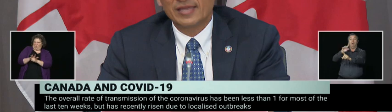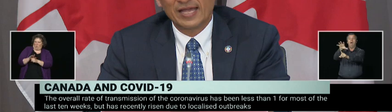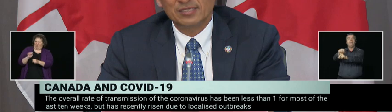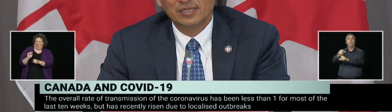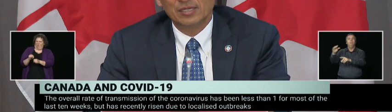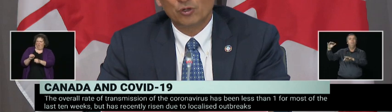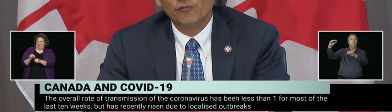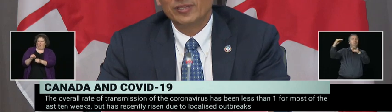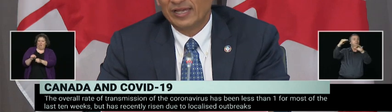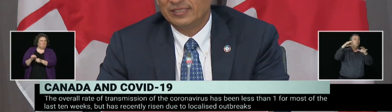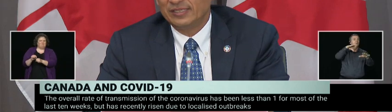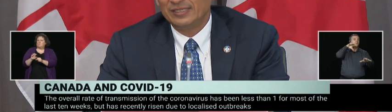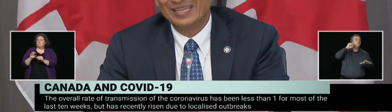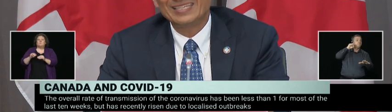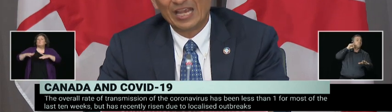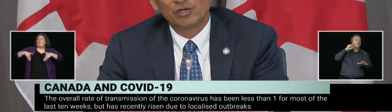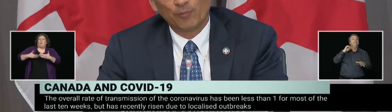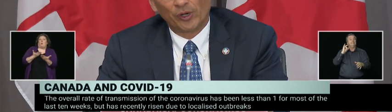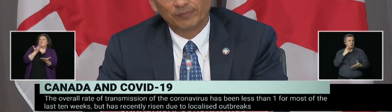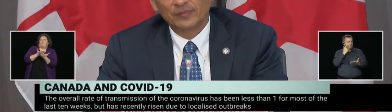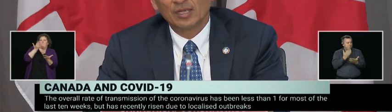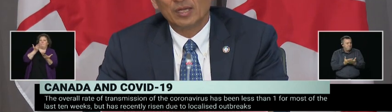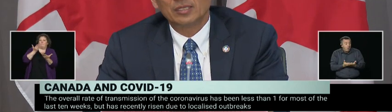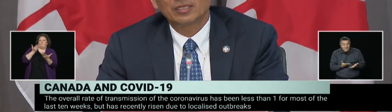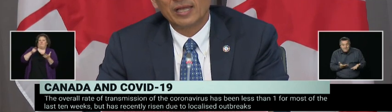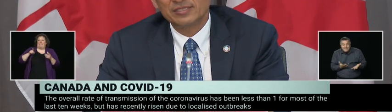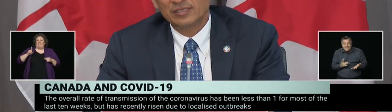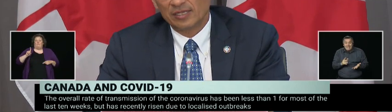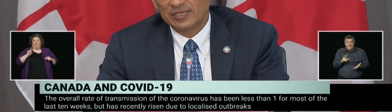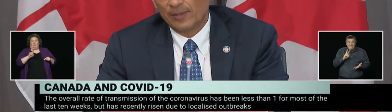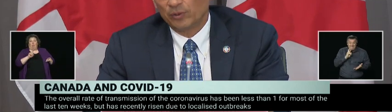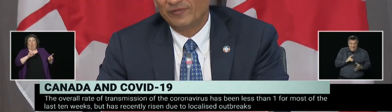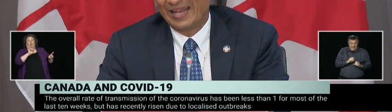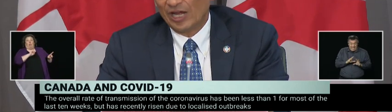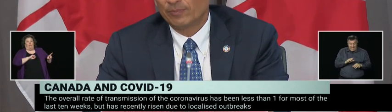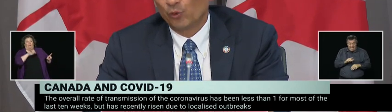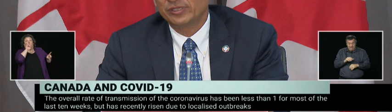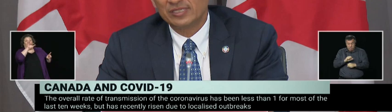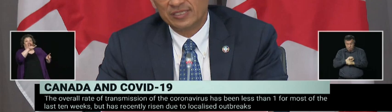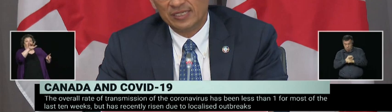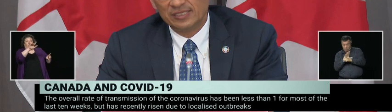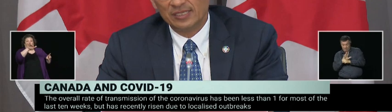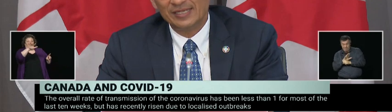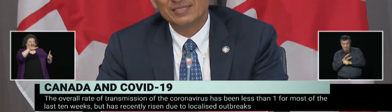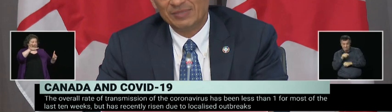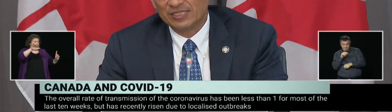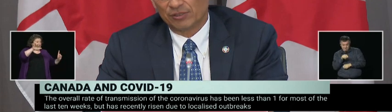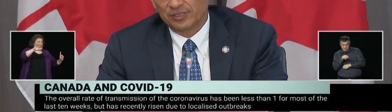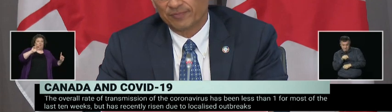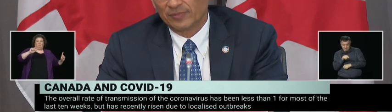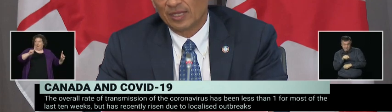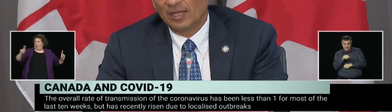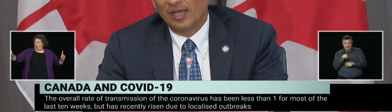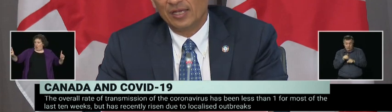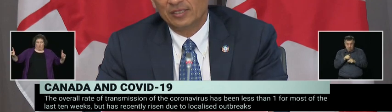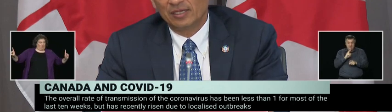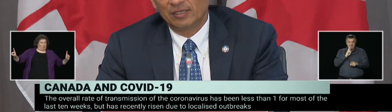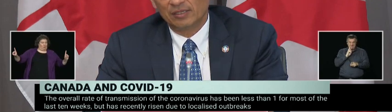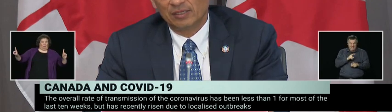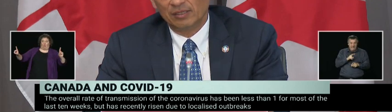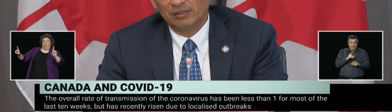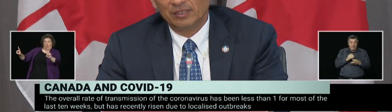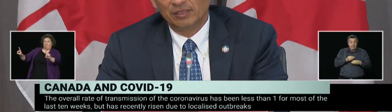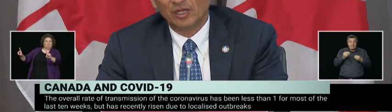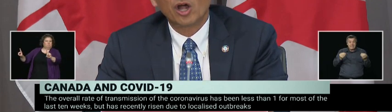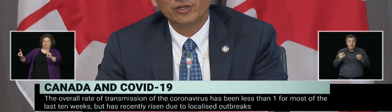that COVID-19 is airborne. The classic example of an airborne disease is measles. And